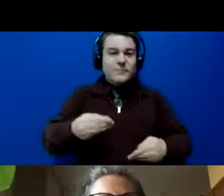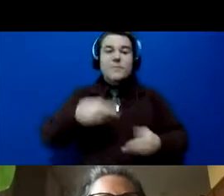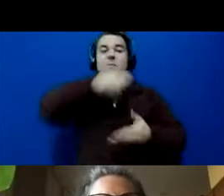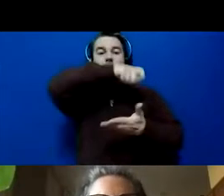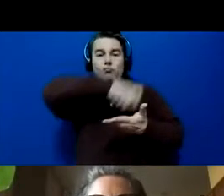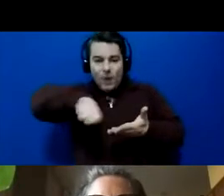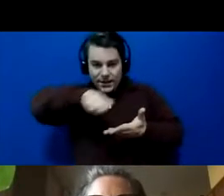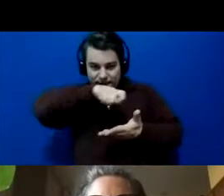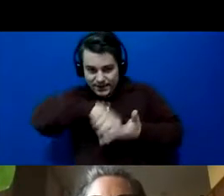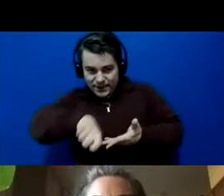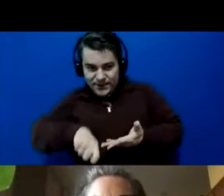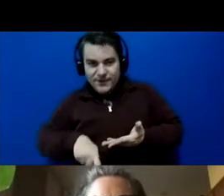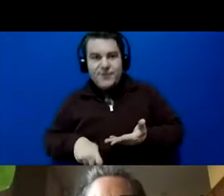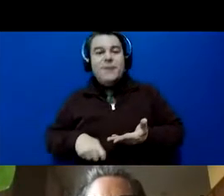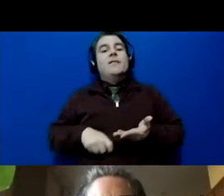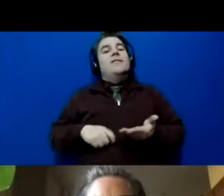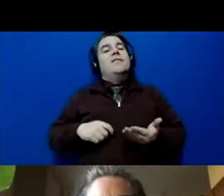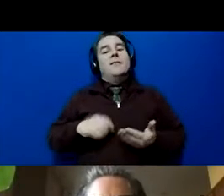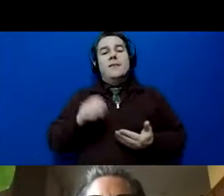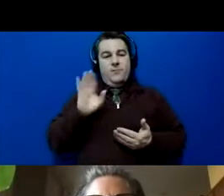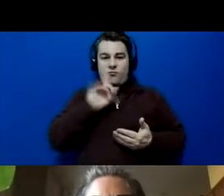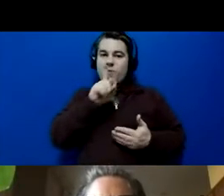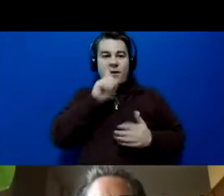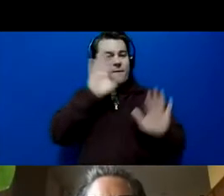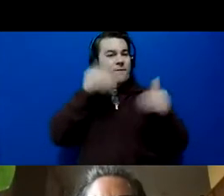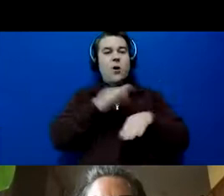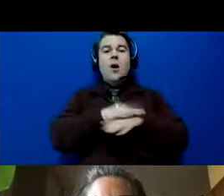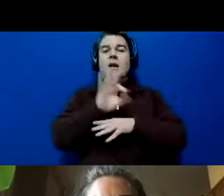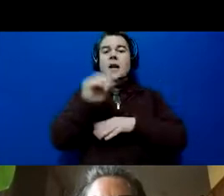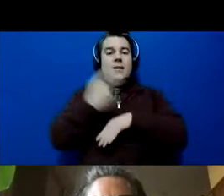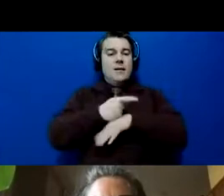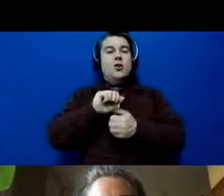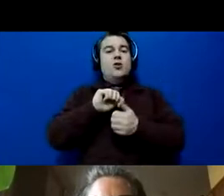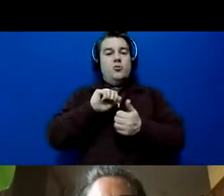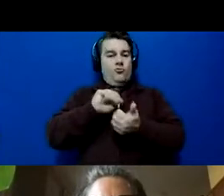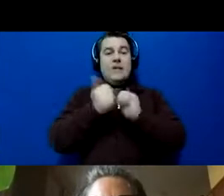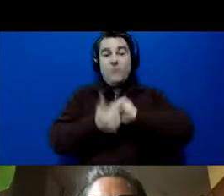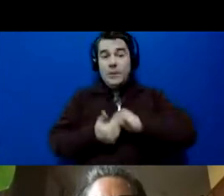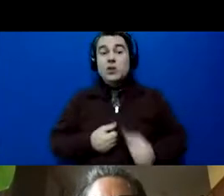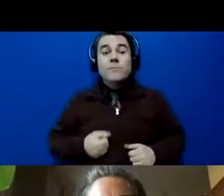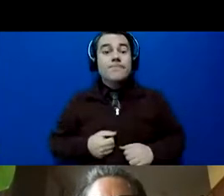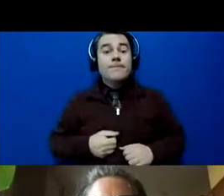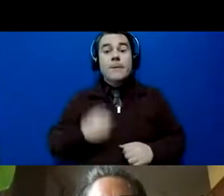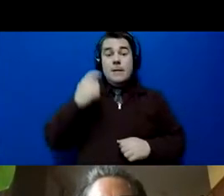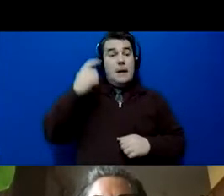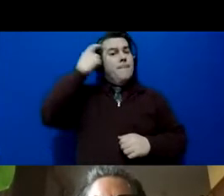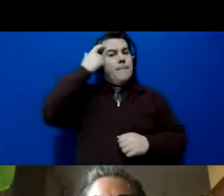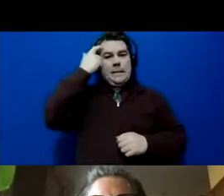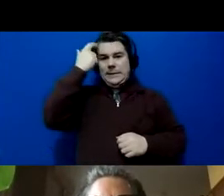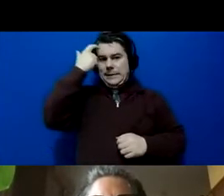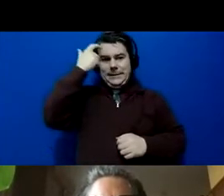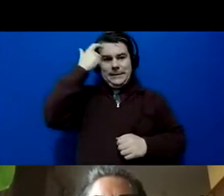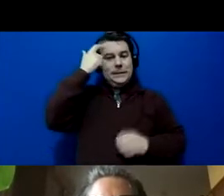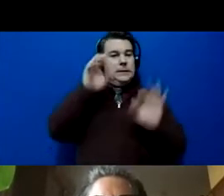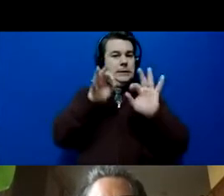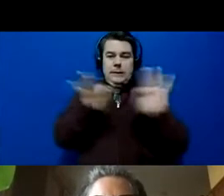it down, and let's really focus in on this 90-day transformation. So mindset is key. Who do you guys